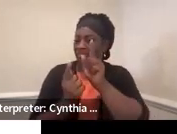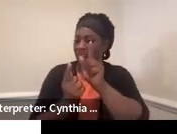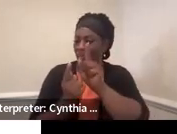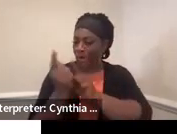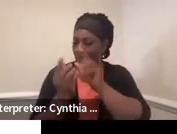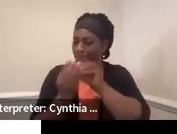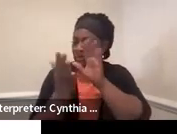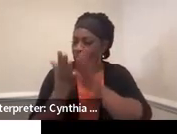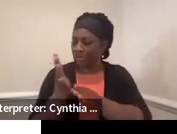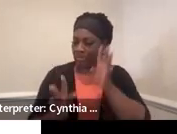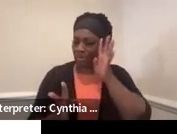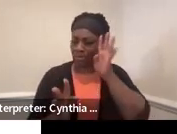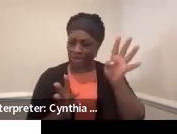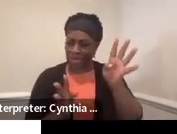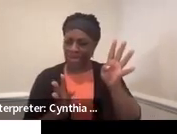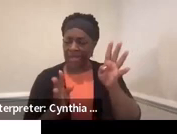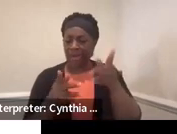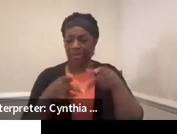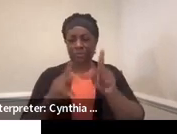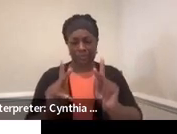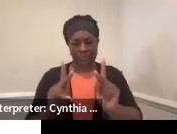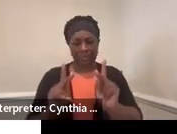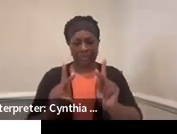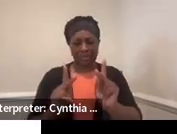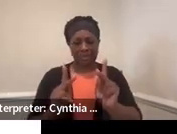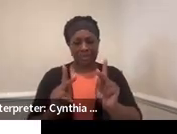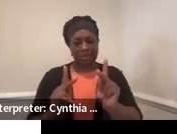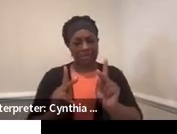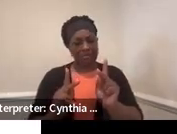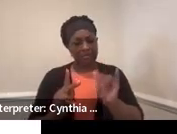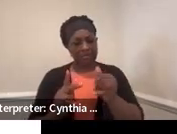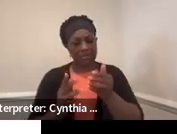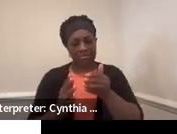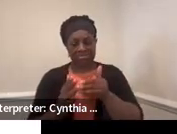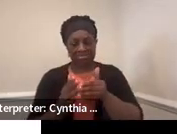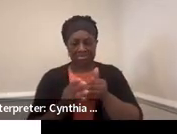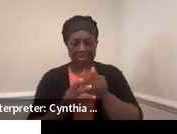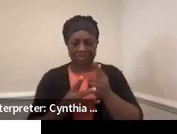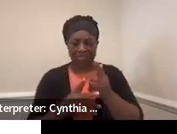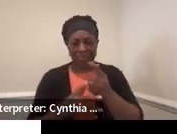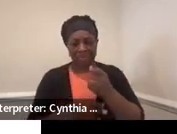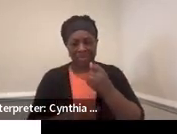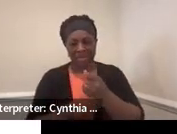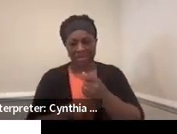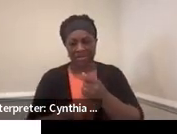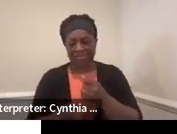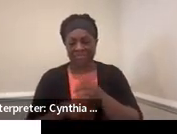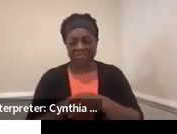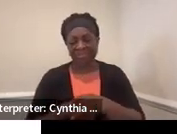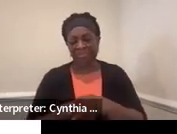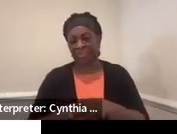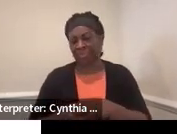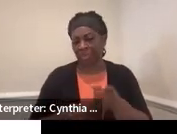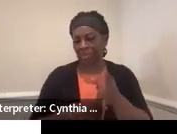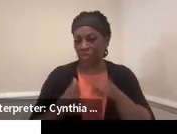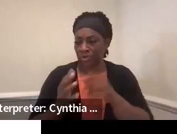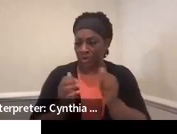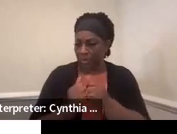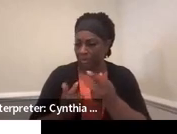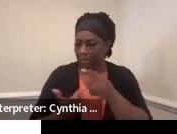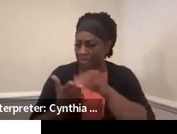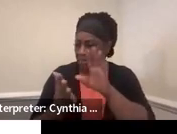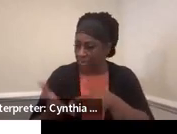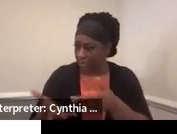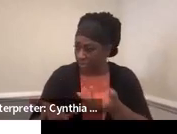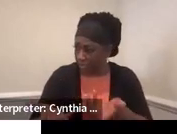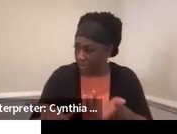creating opportunities like that throughout the year will help you check in with the student but